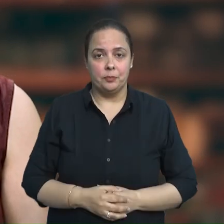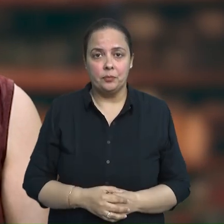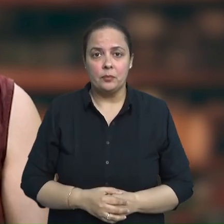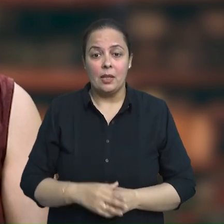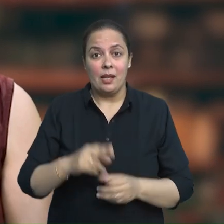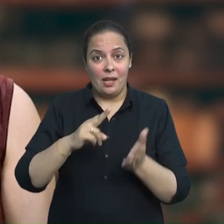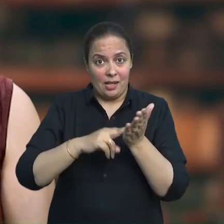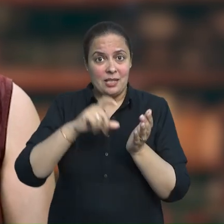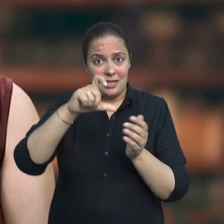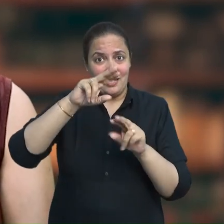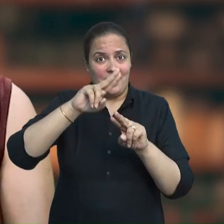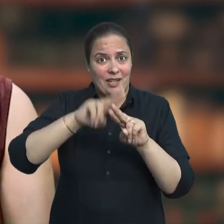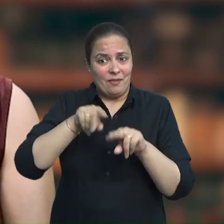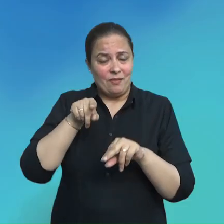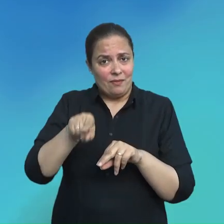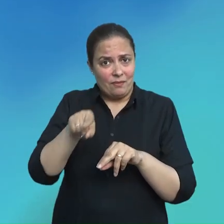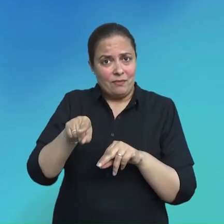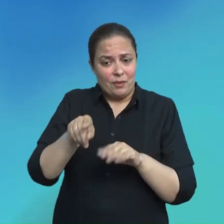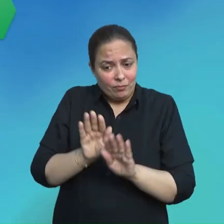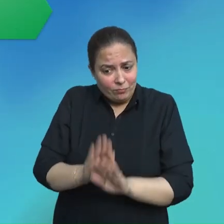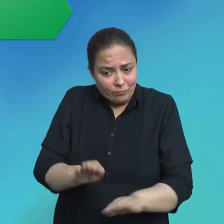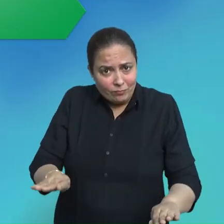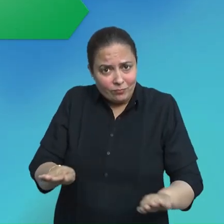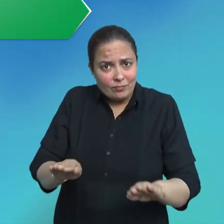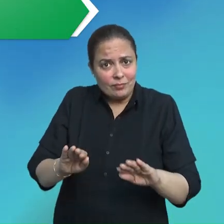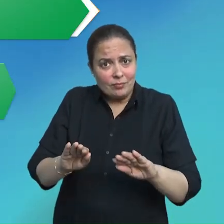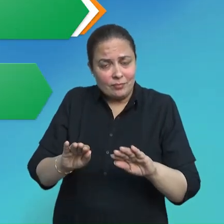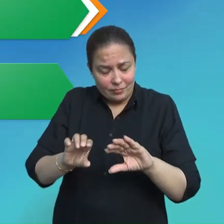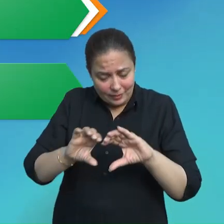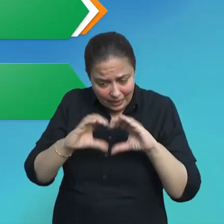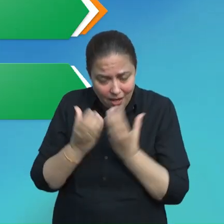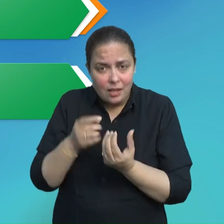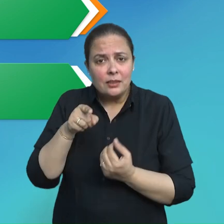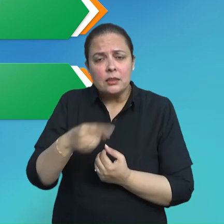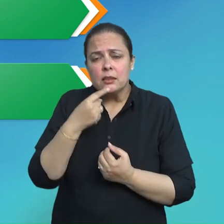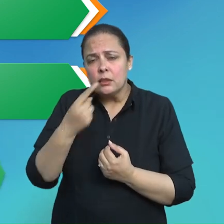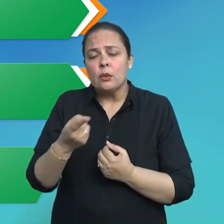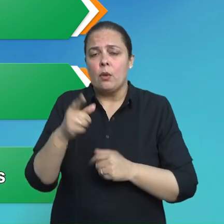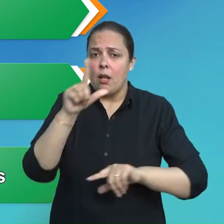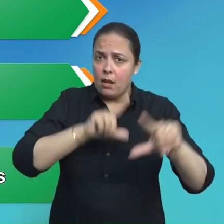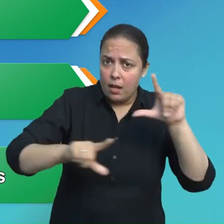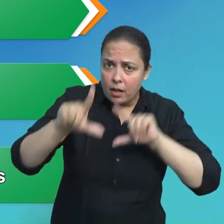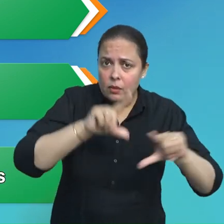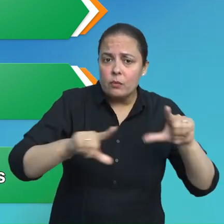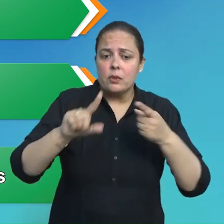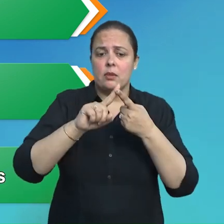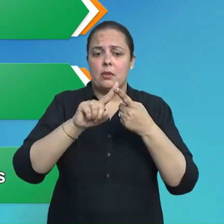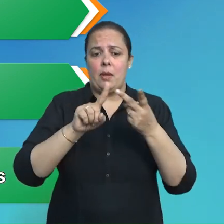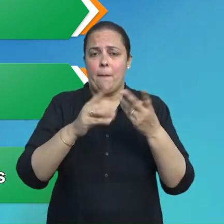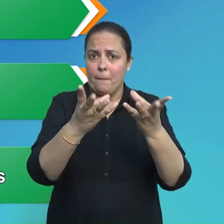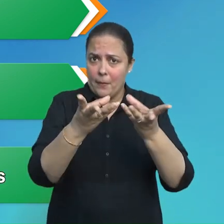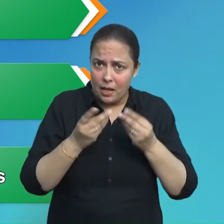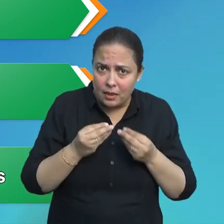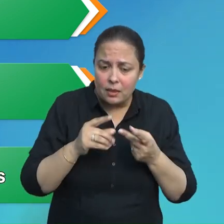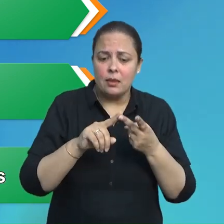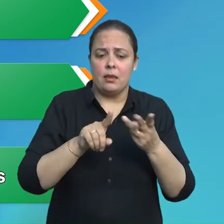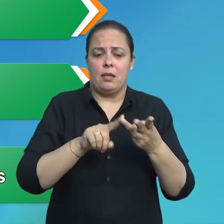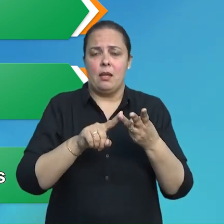NCF deals with the language, maths and the world around us as subject areas,